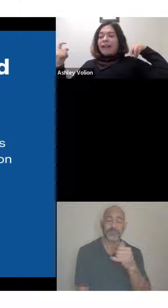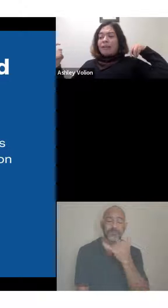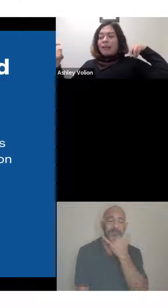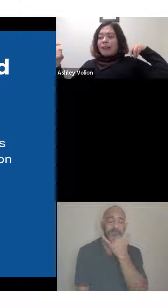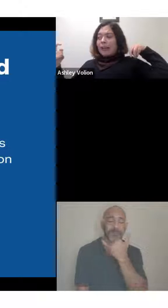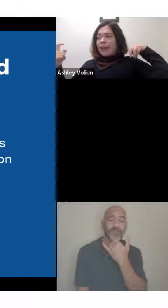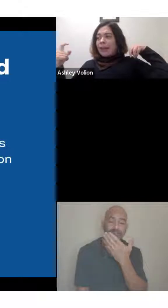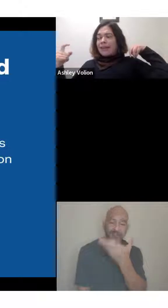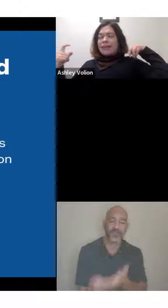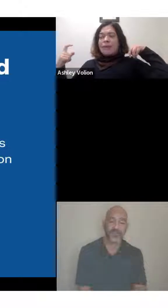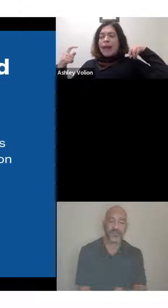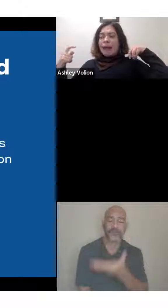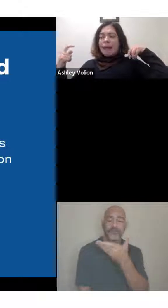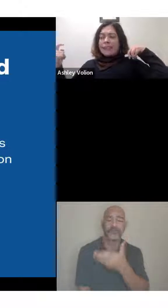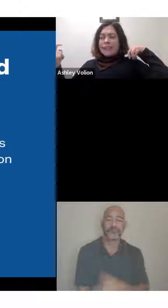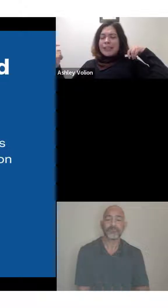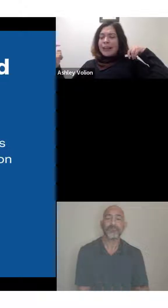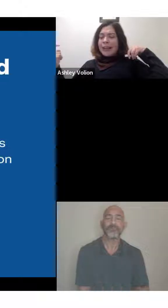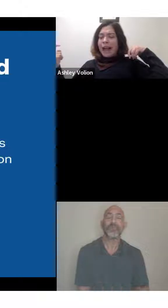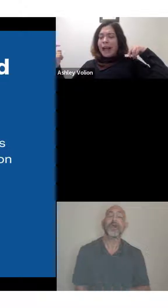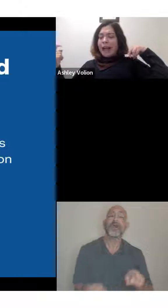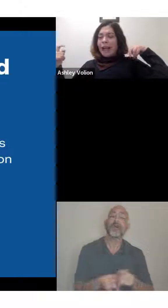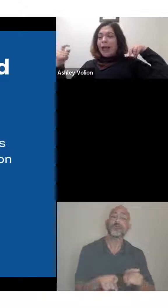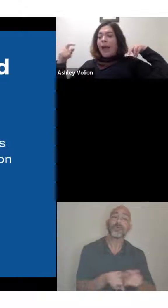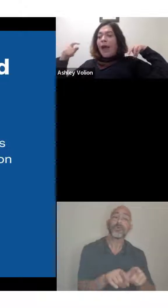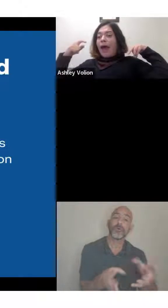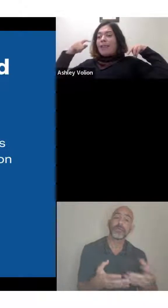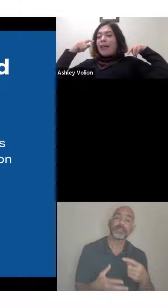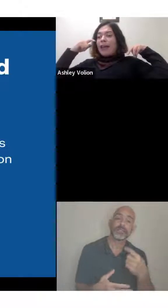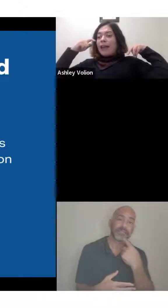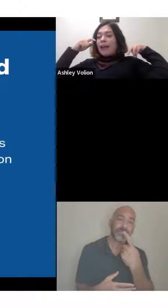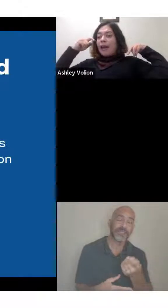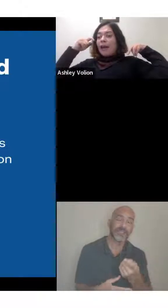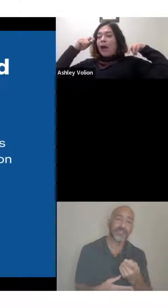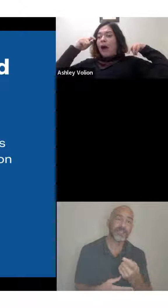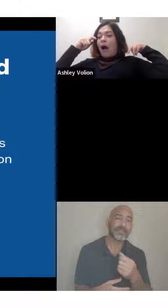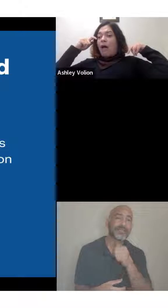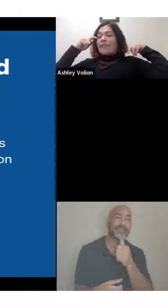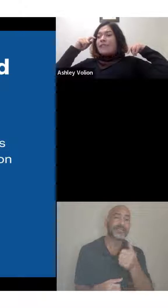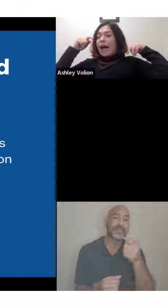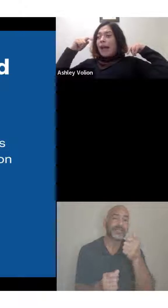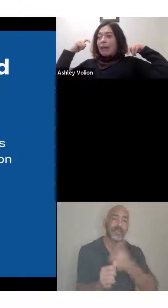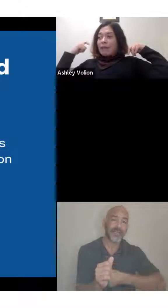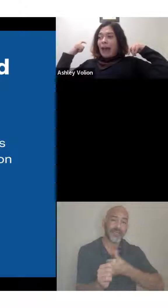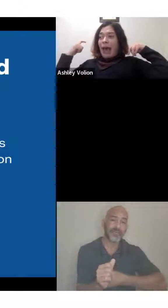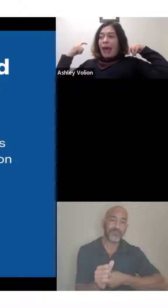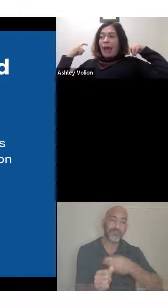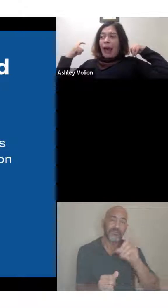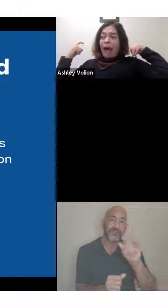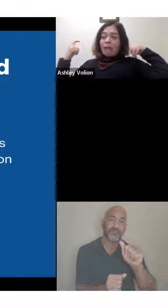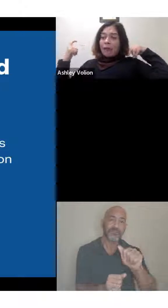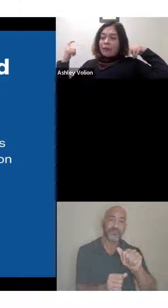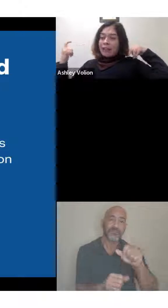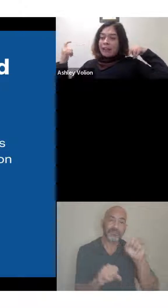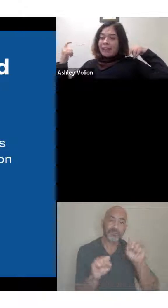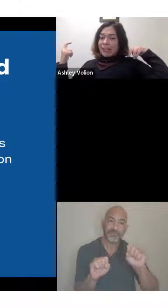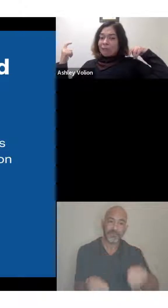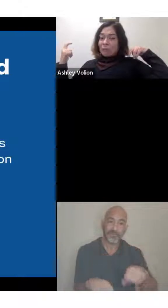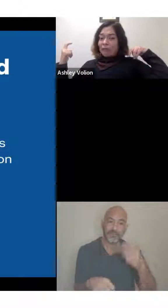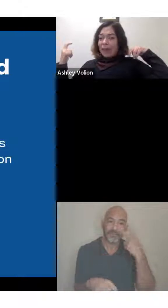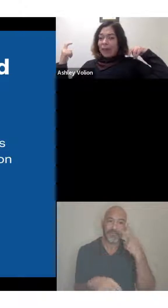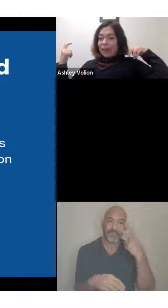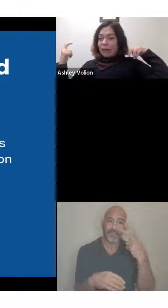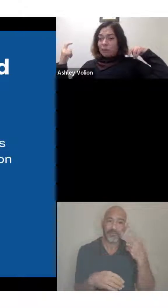every disability is apparent to the naked eye. And that oftentimes, I have a wheelchair